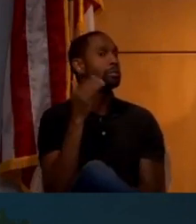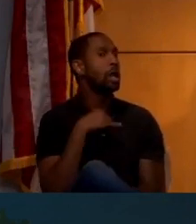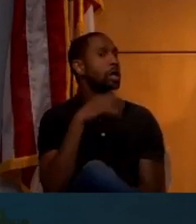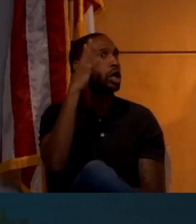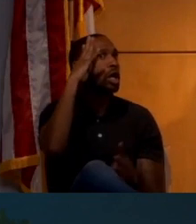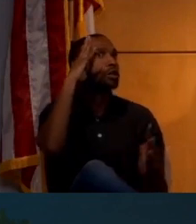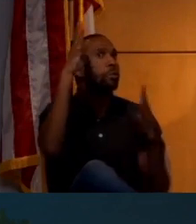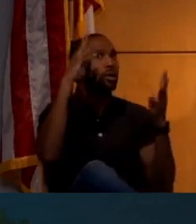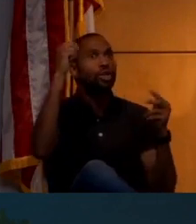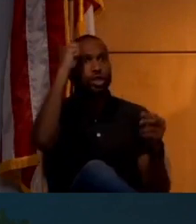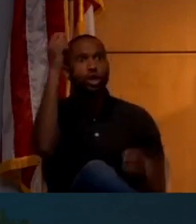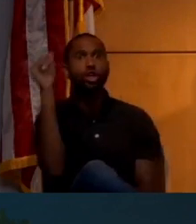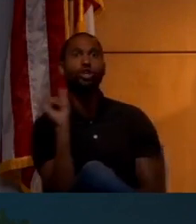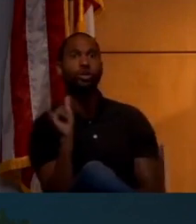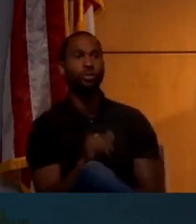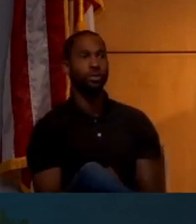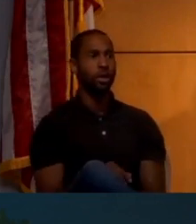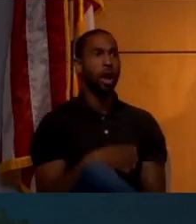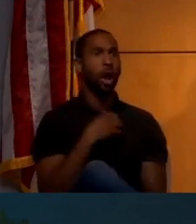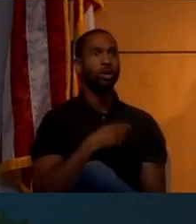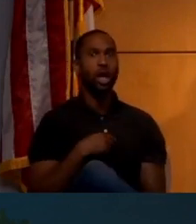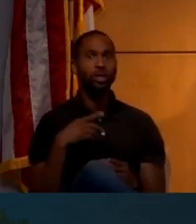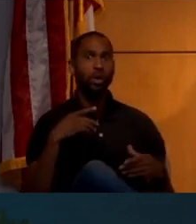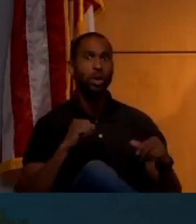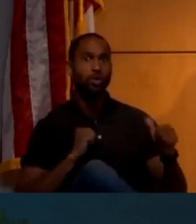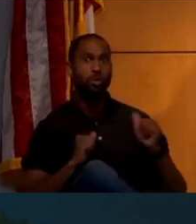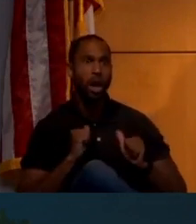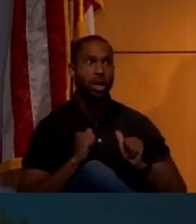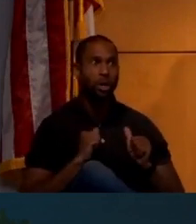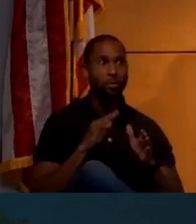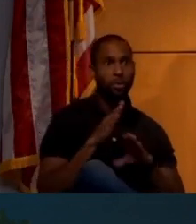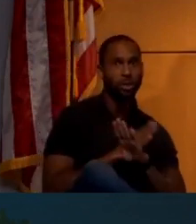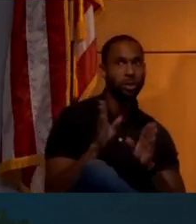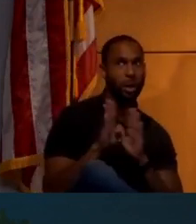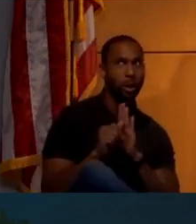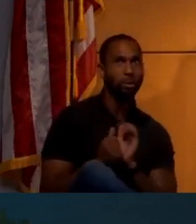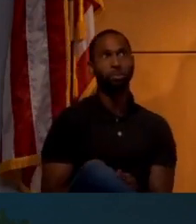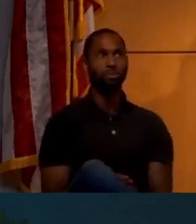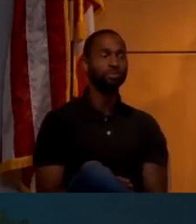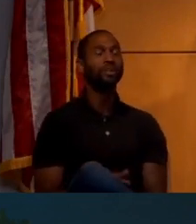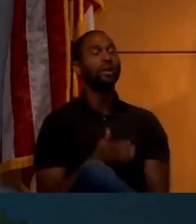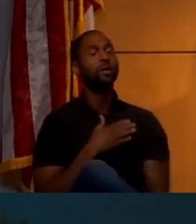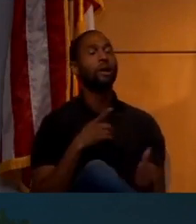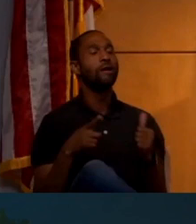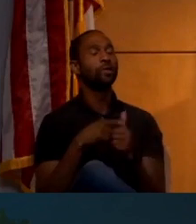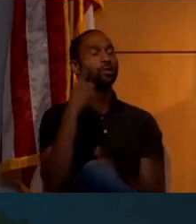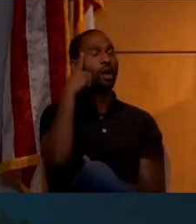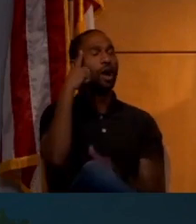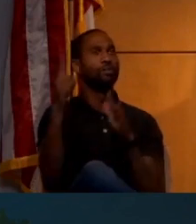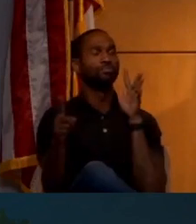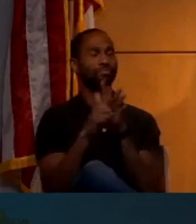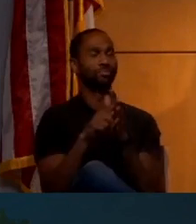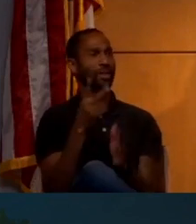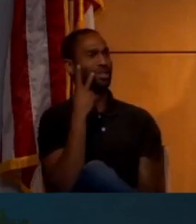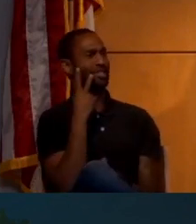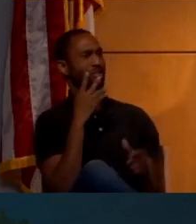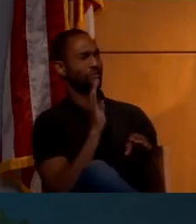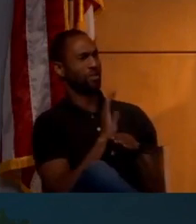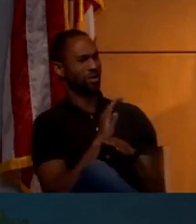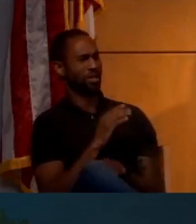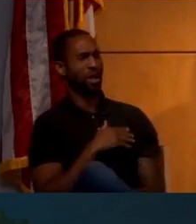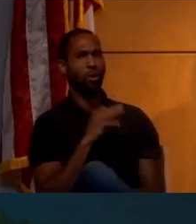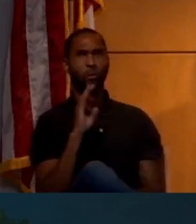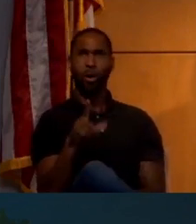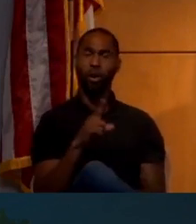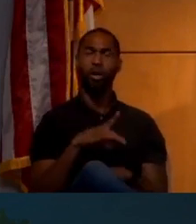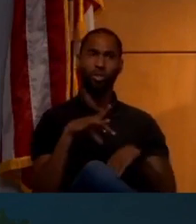conspiracy as well. I wish I had some dramatic music playing in the background. My first thought when I saw this was, oh, well,